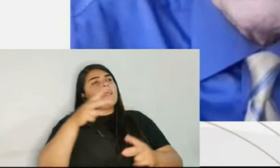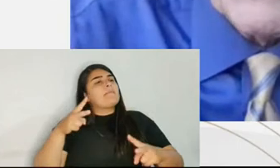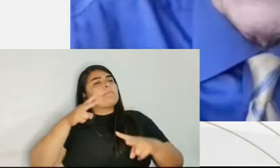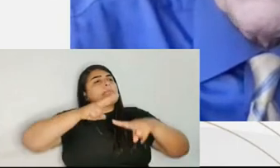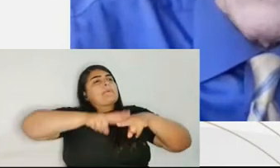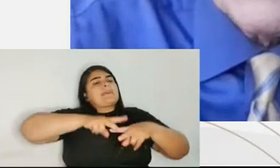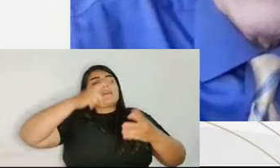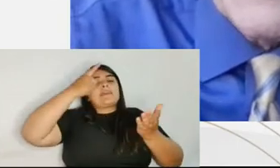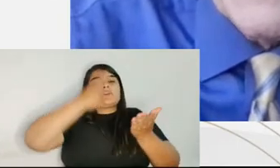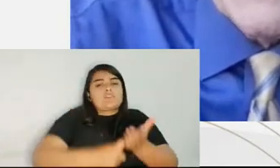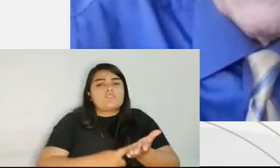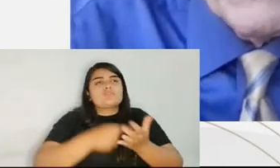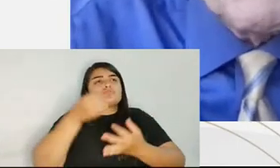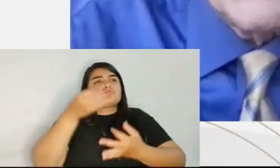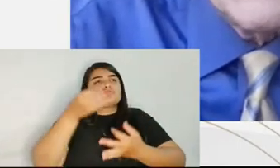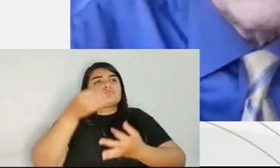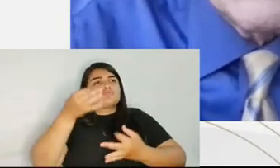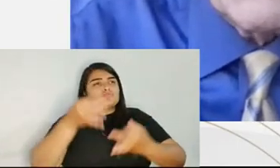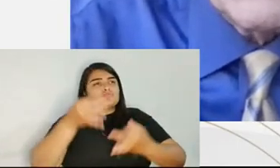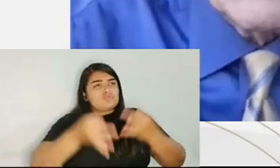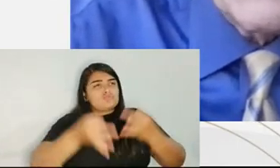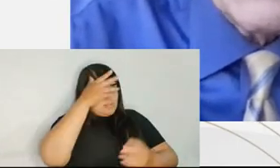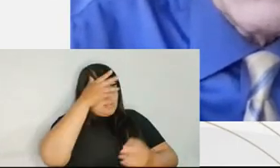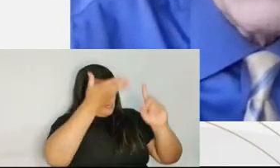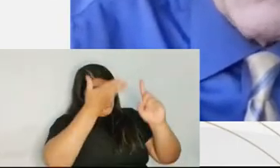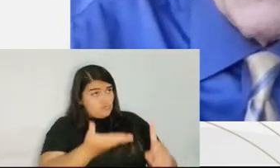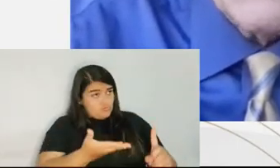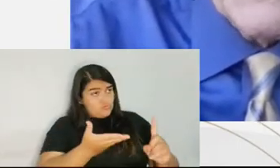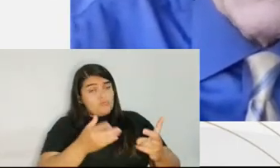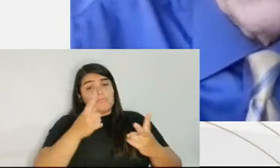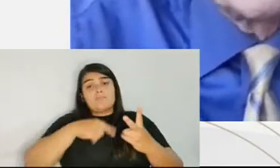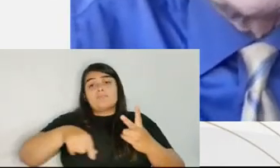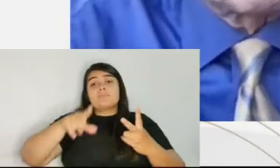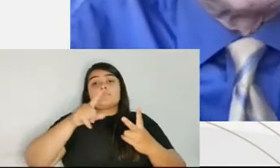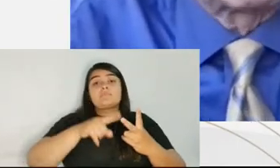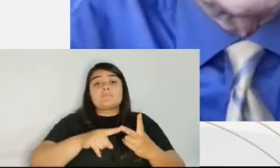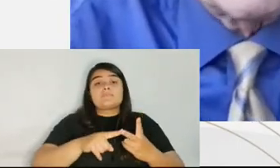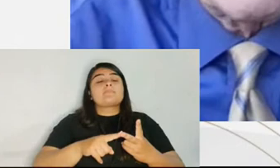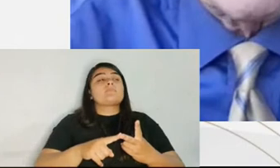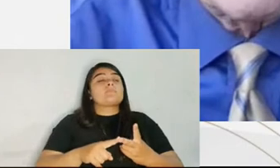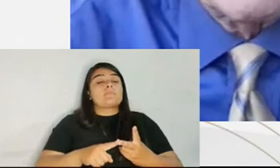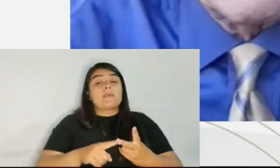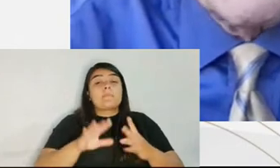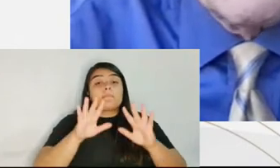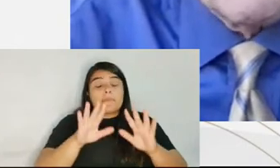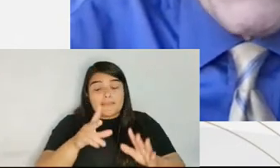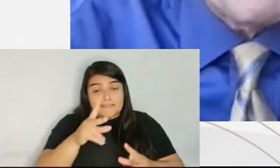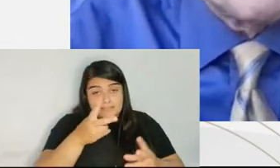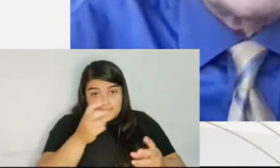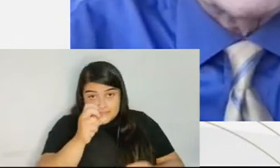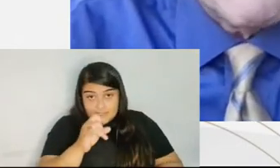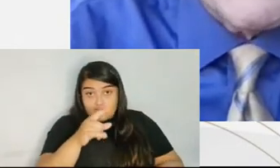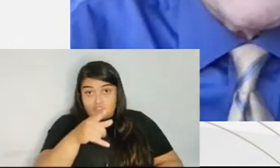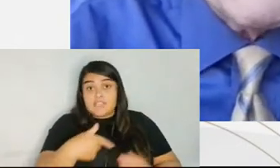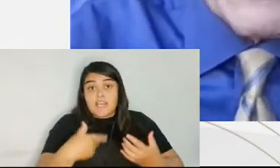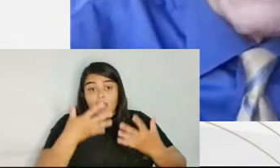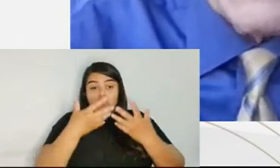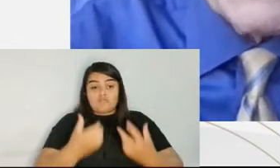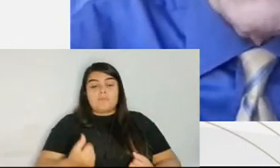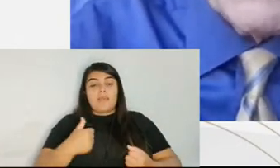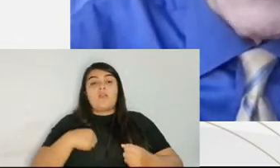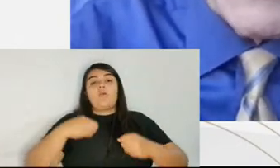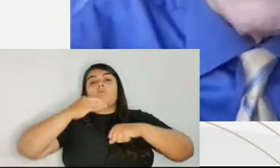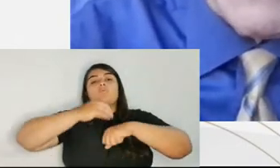prosecutor and the defendant that if you plead guilty to this charge, you will get this sentence rather than some higher